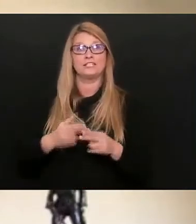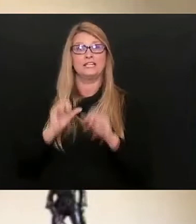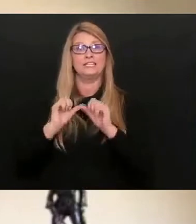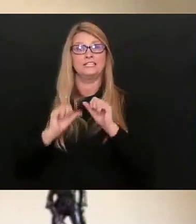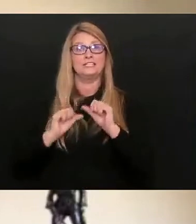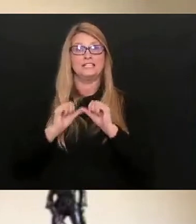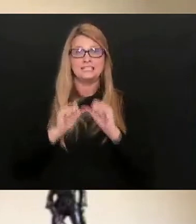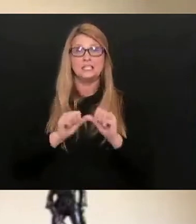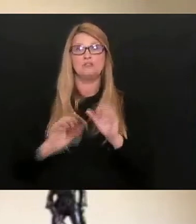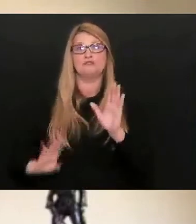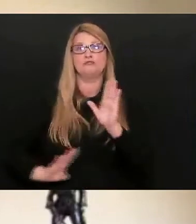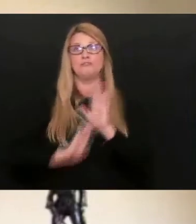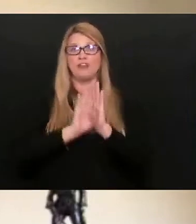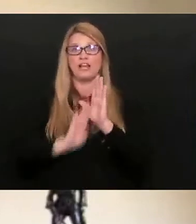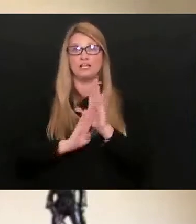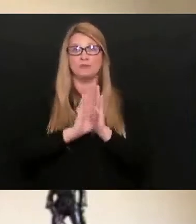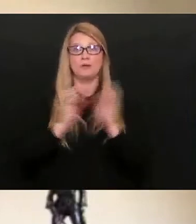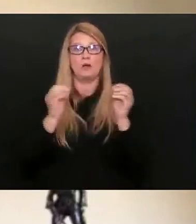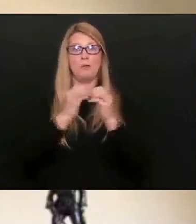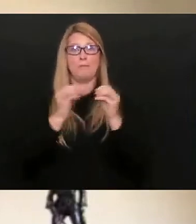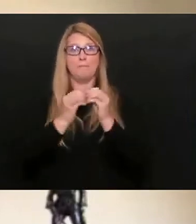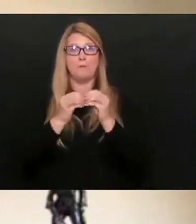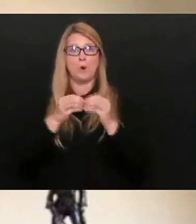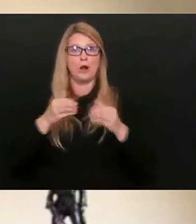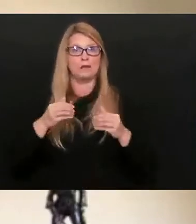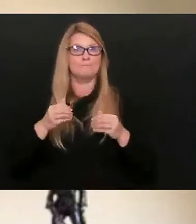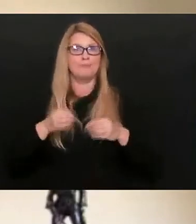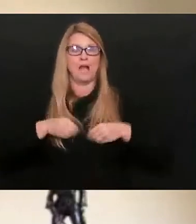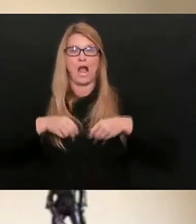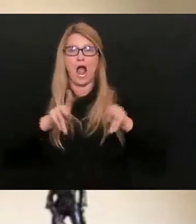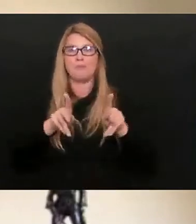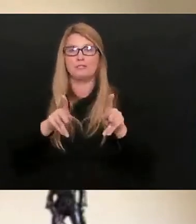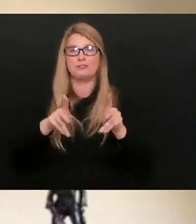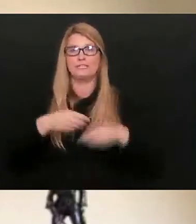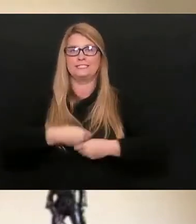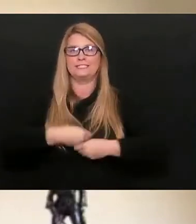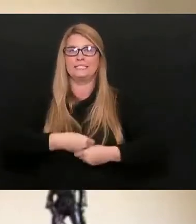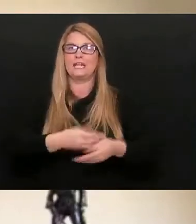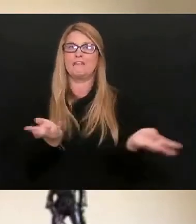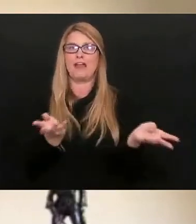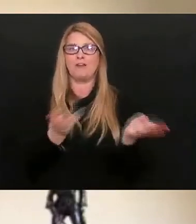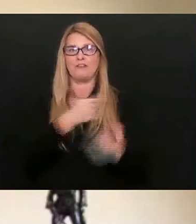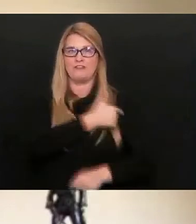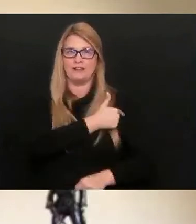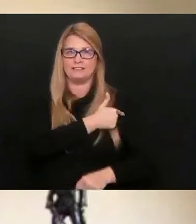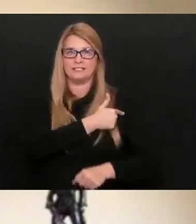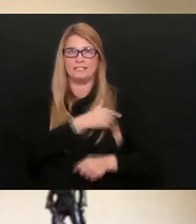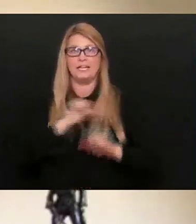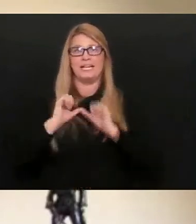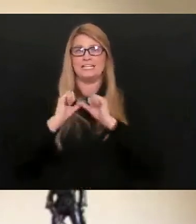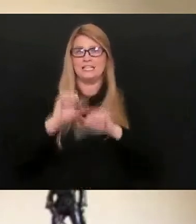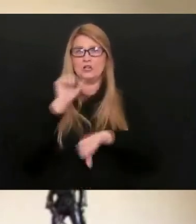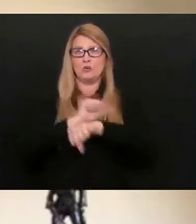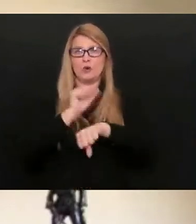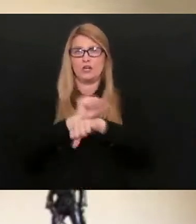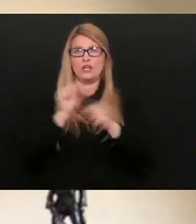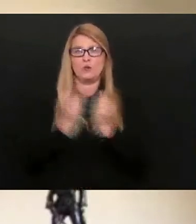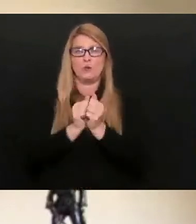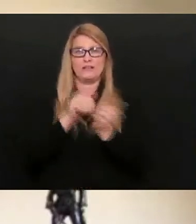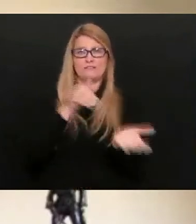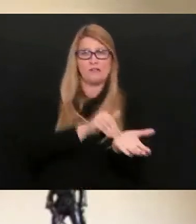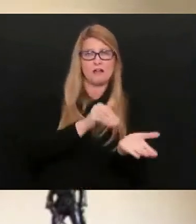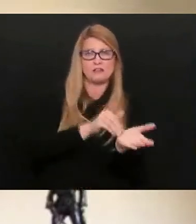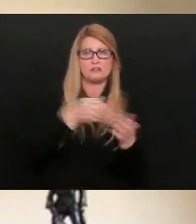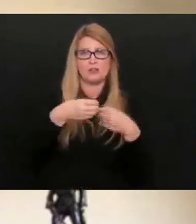develop more parallel paths to deliver the vaccine to include working with primary care, health care